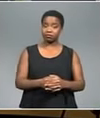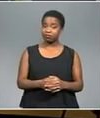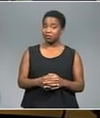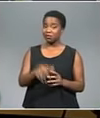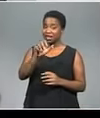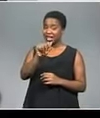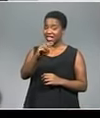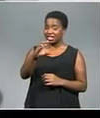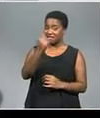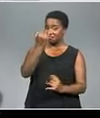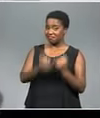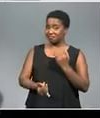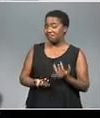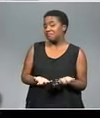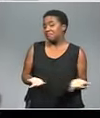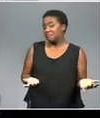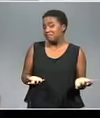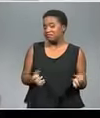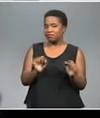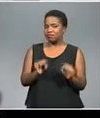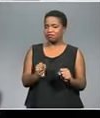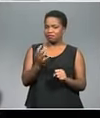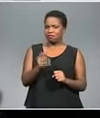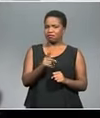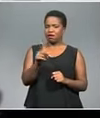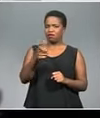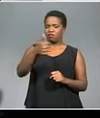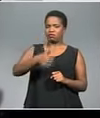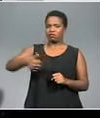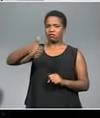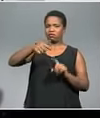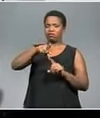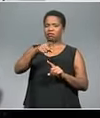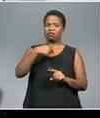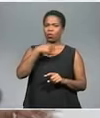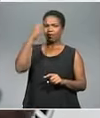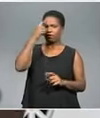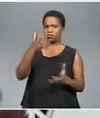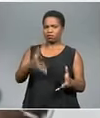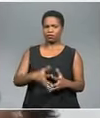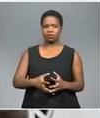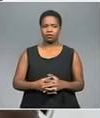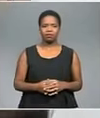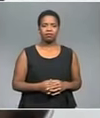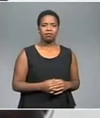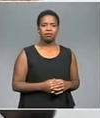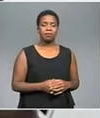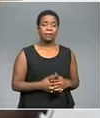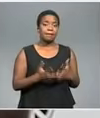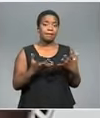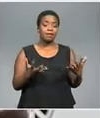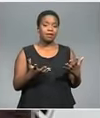get it wrong? Well, the party's firebrand head of elections doesn't think so. Or is it because